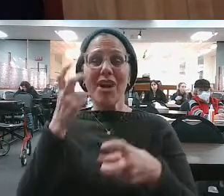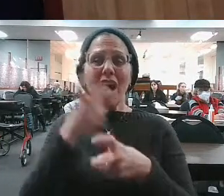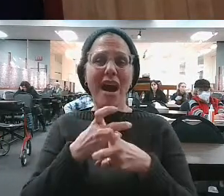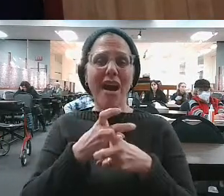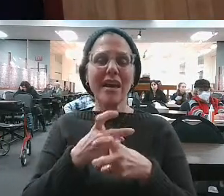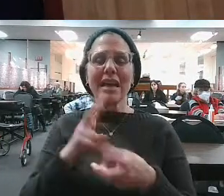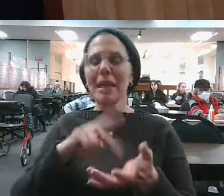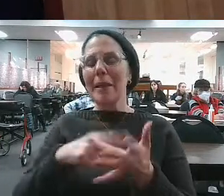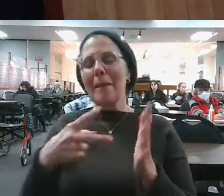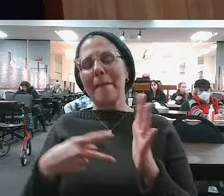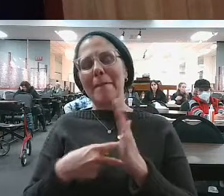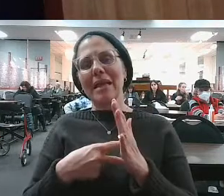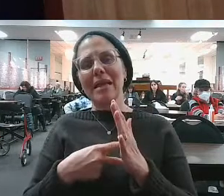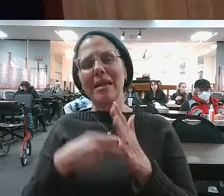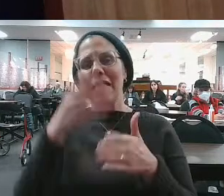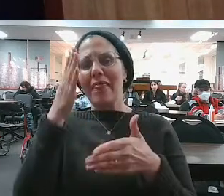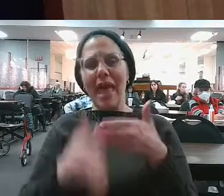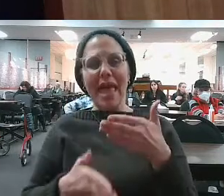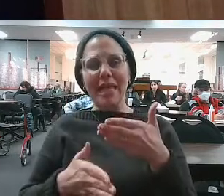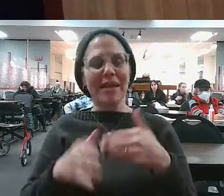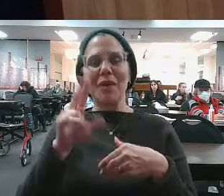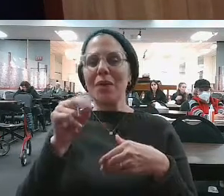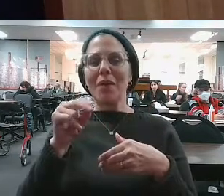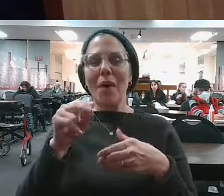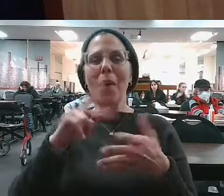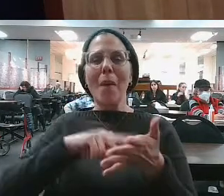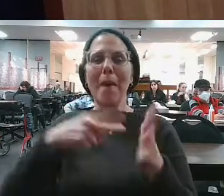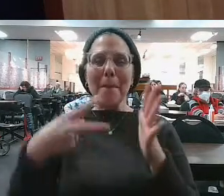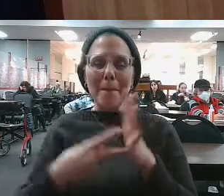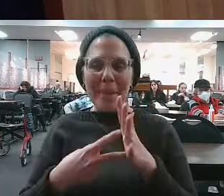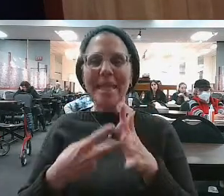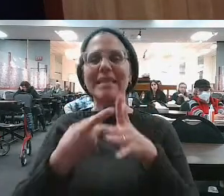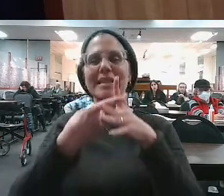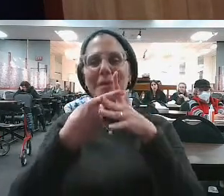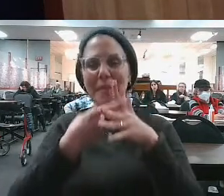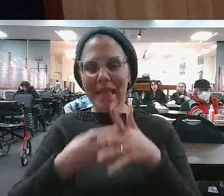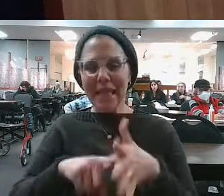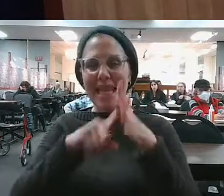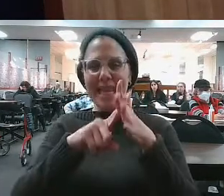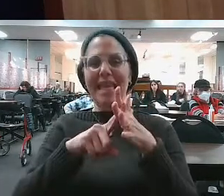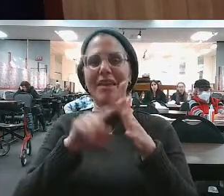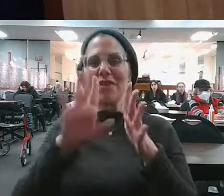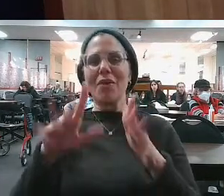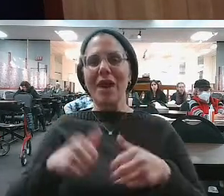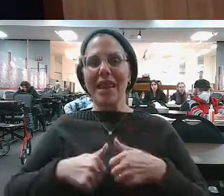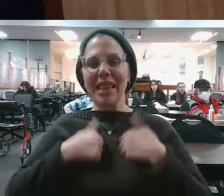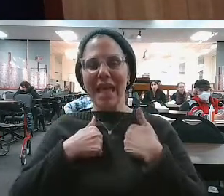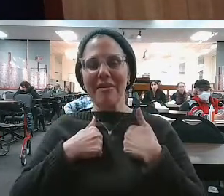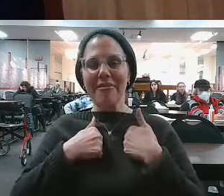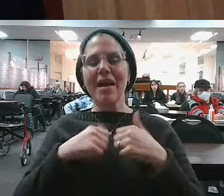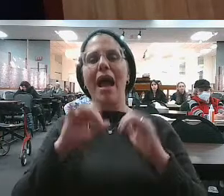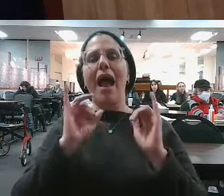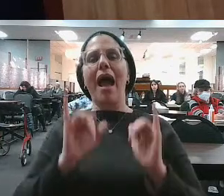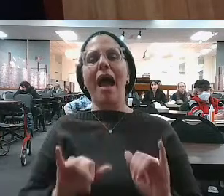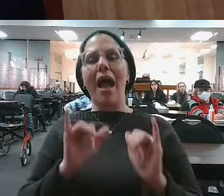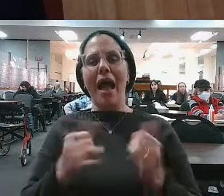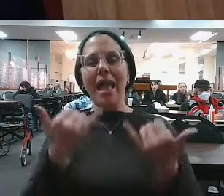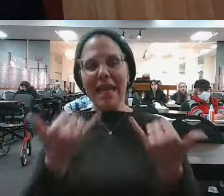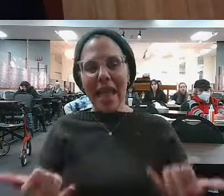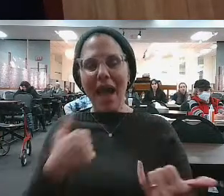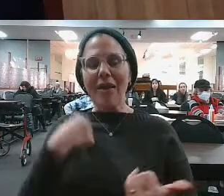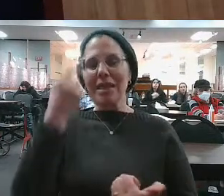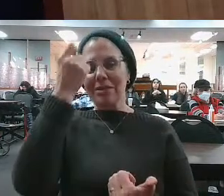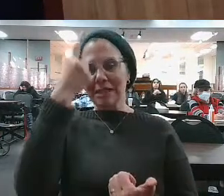end of the road. Meanwhile, it's not the end of the road. It's just the beginning. It's just the beginning. It's now that where I realize,